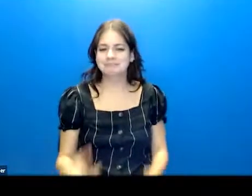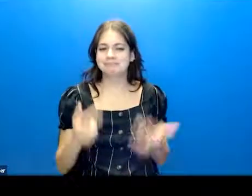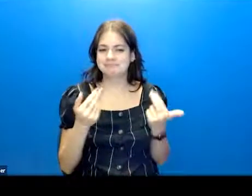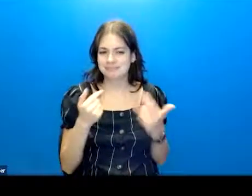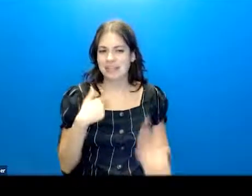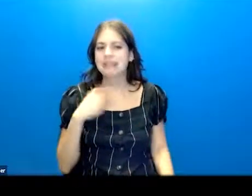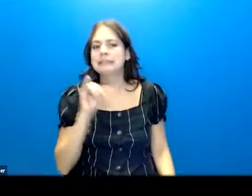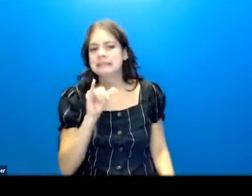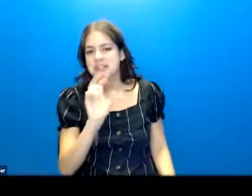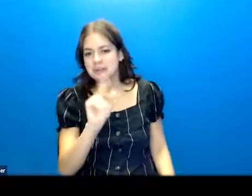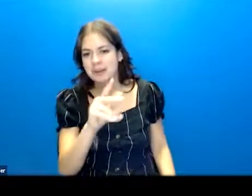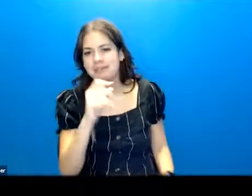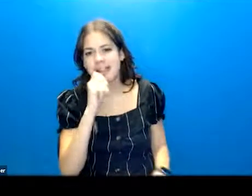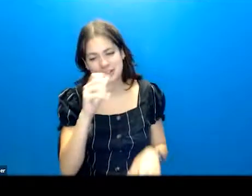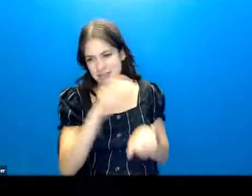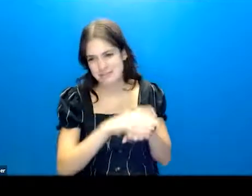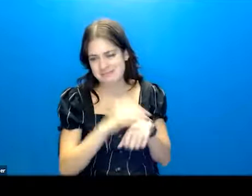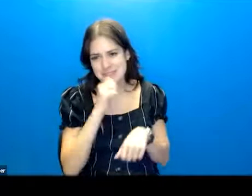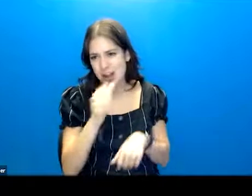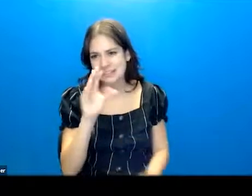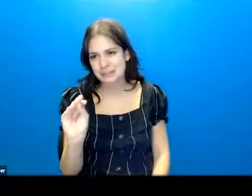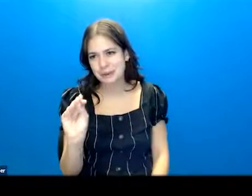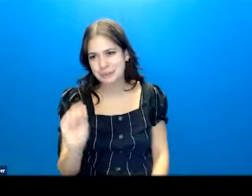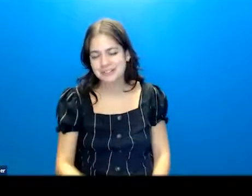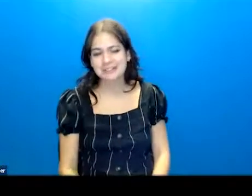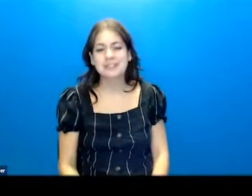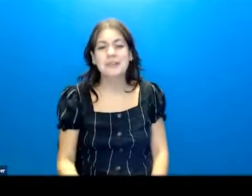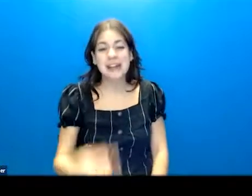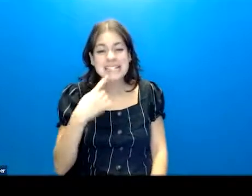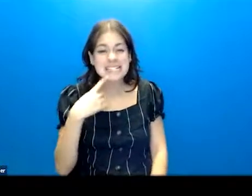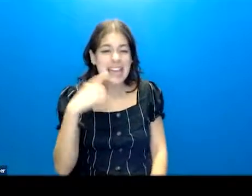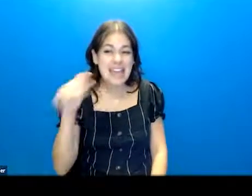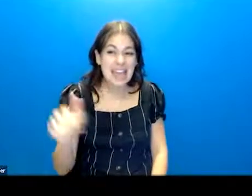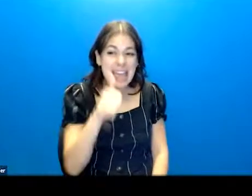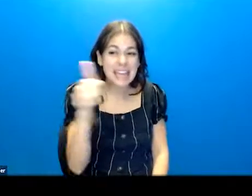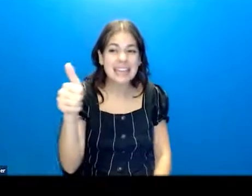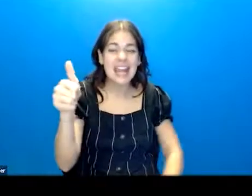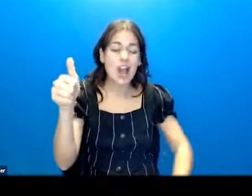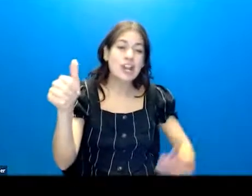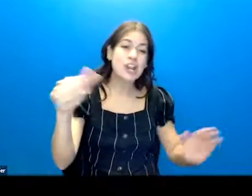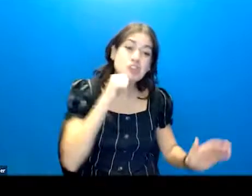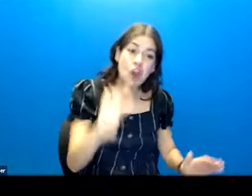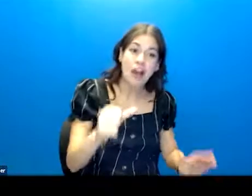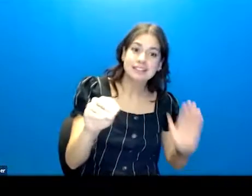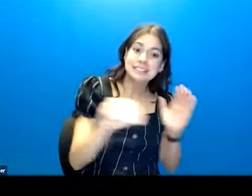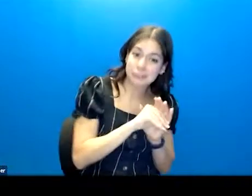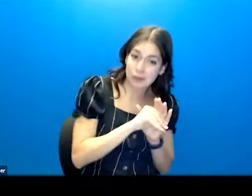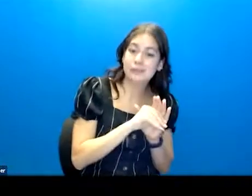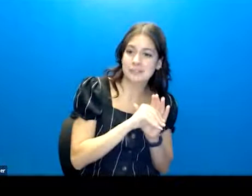And I was like, that's non-zero. So when I say any non-zero intent,